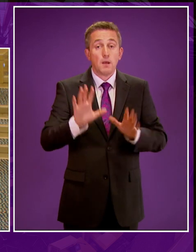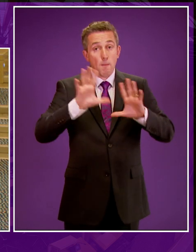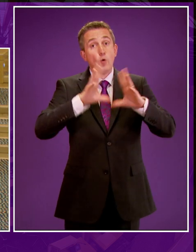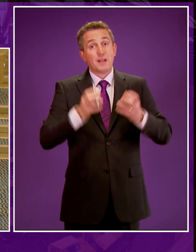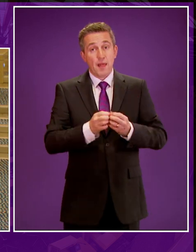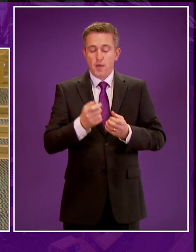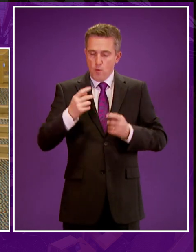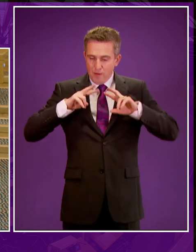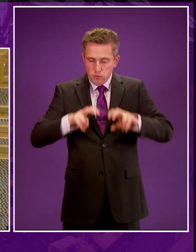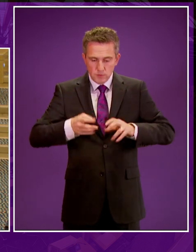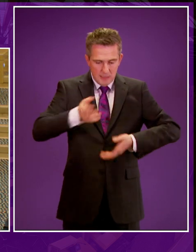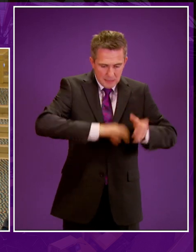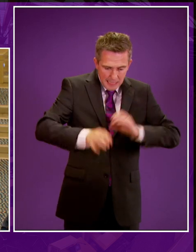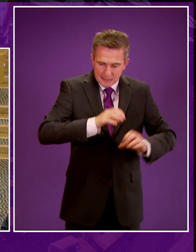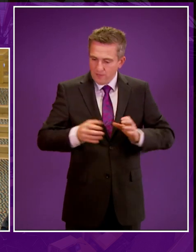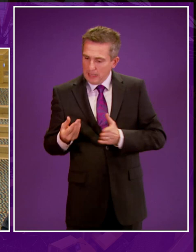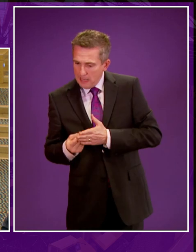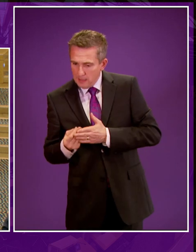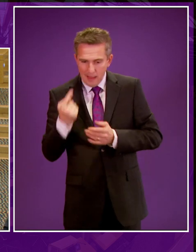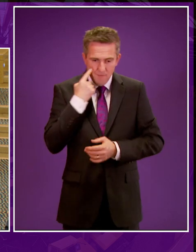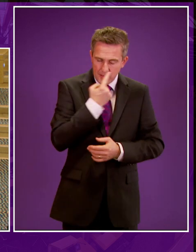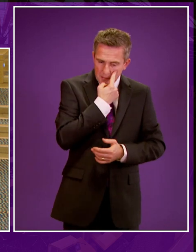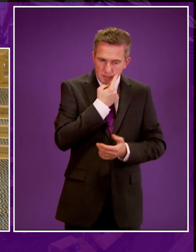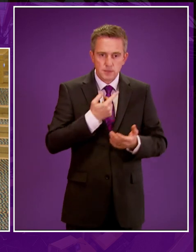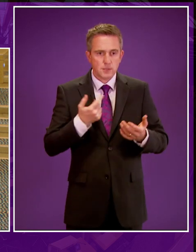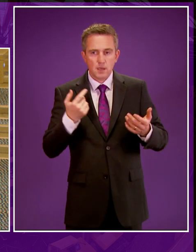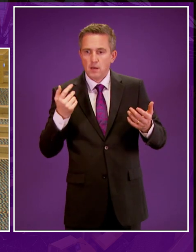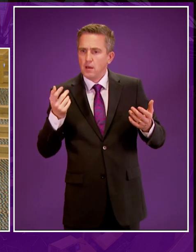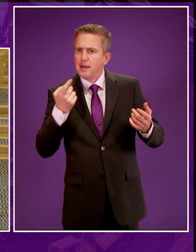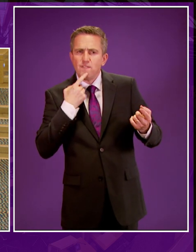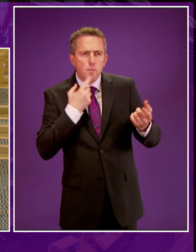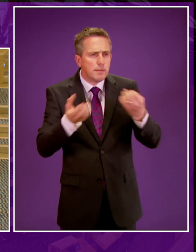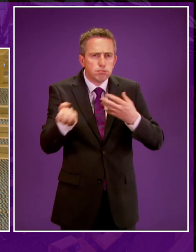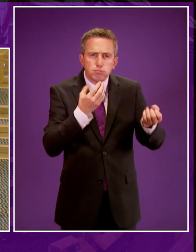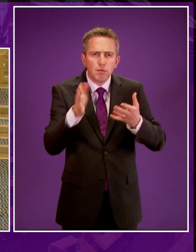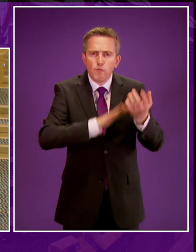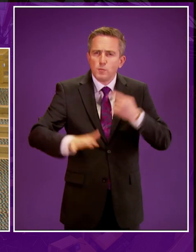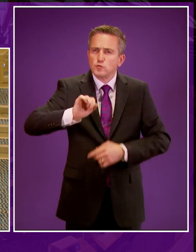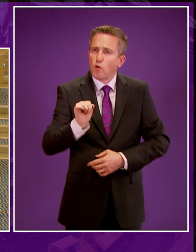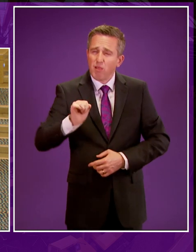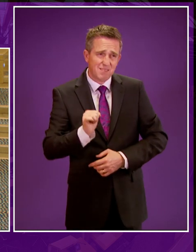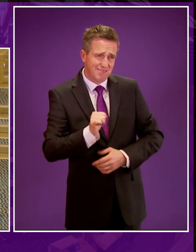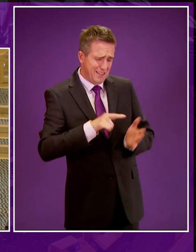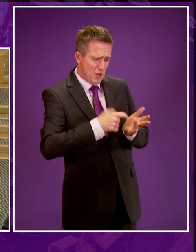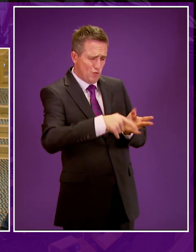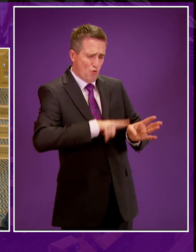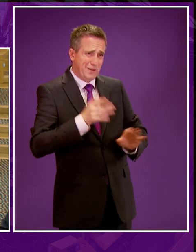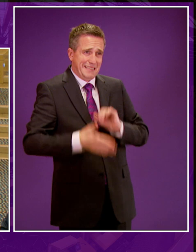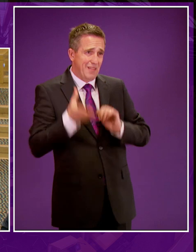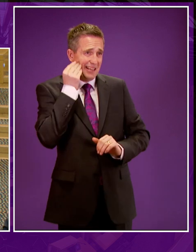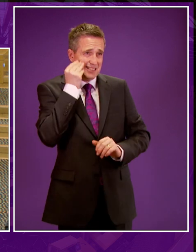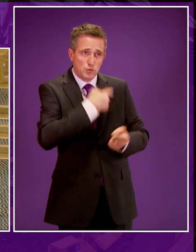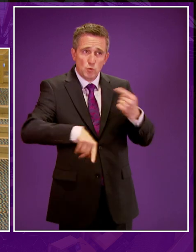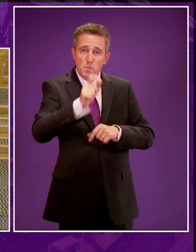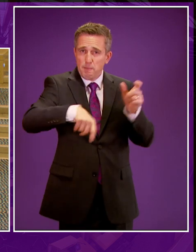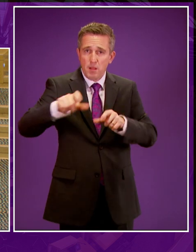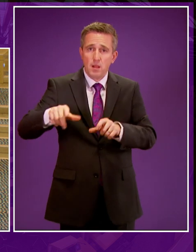economic evidence, and I've engaged in the debate and also listened to the views of people across Scotland, something that Conservatives don't appear to want to do. The motion